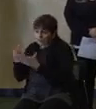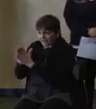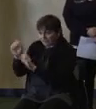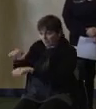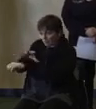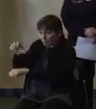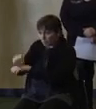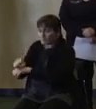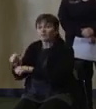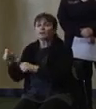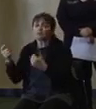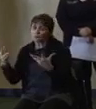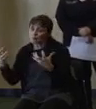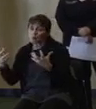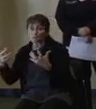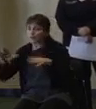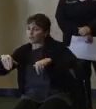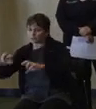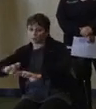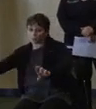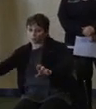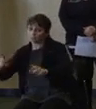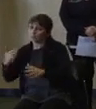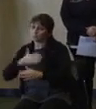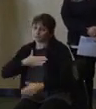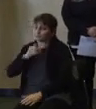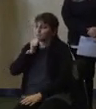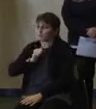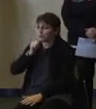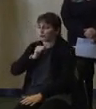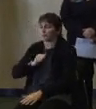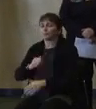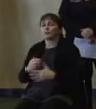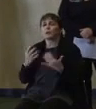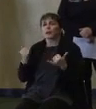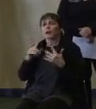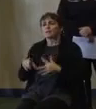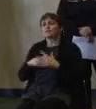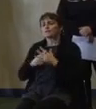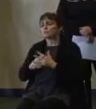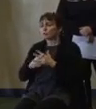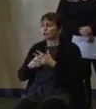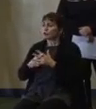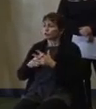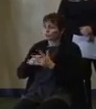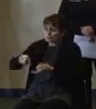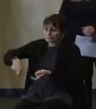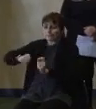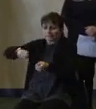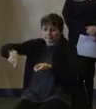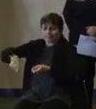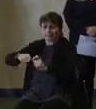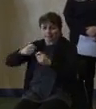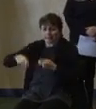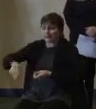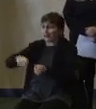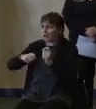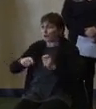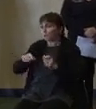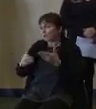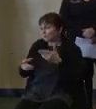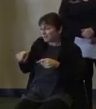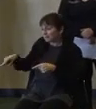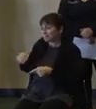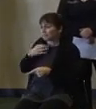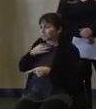as soon as they can. And again, please bear with them. And as you begin to dig out and help your neighbors, if there's a fire hydrant near your